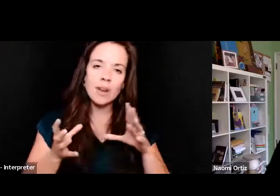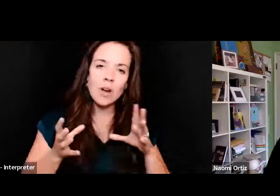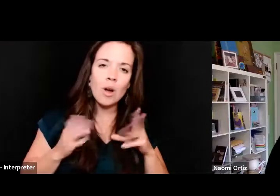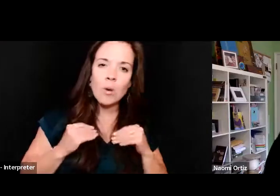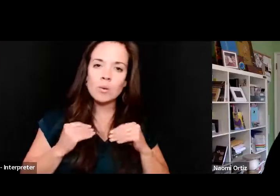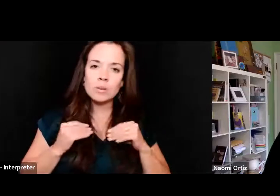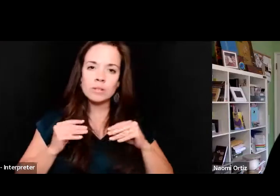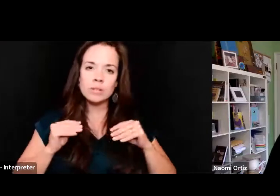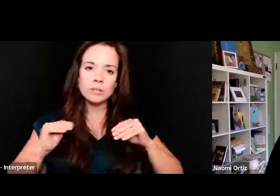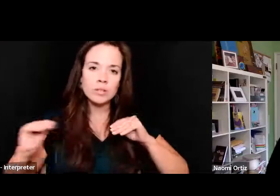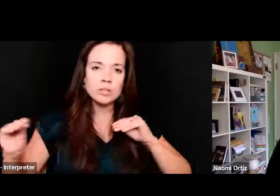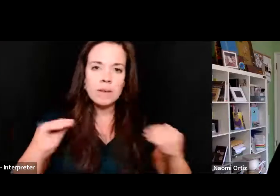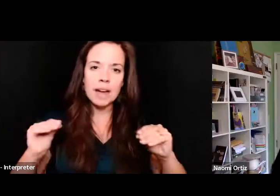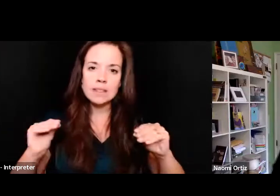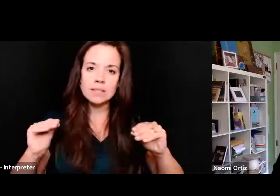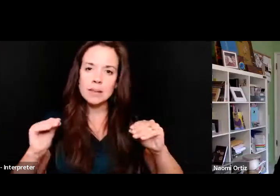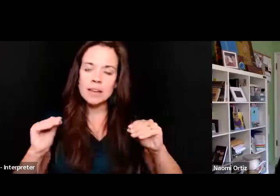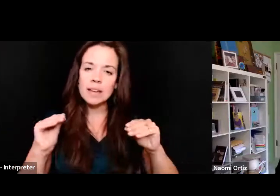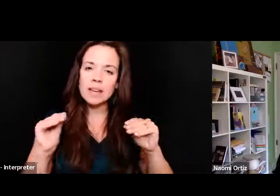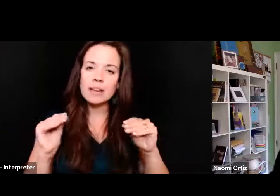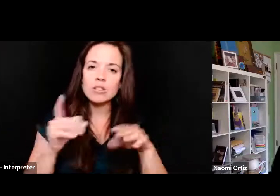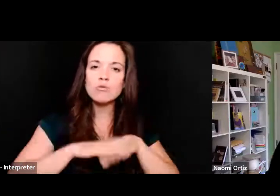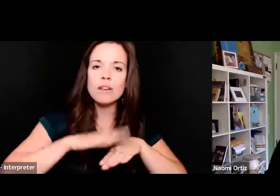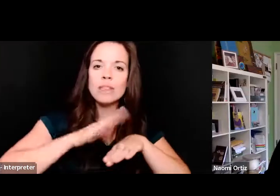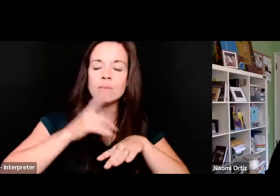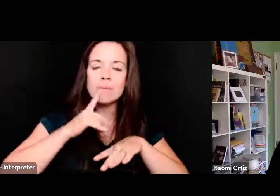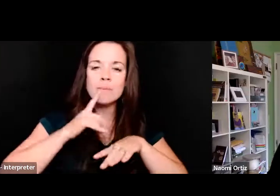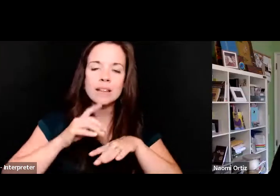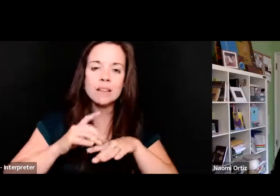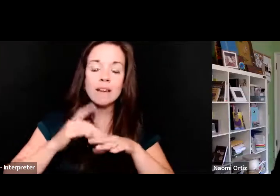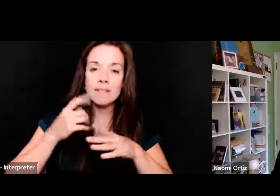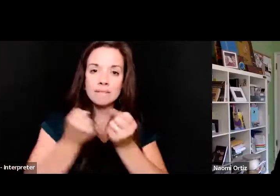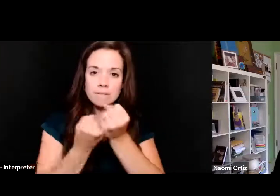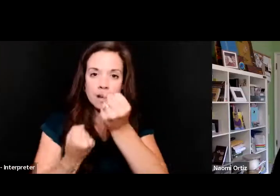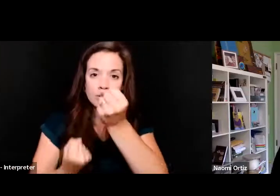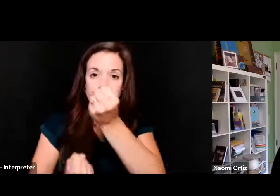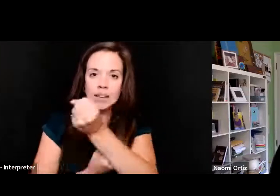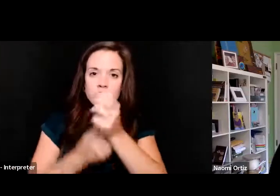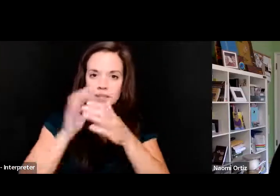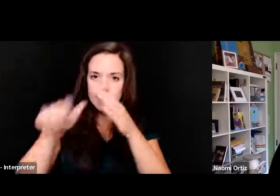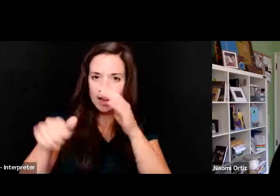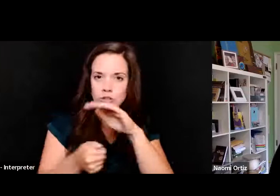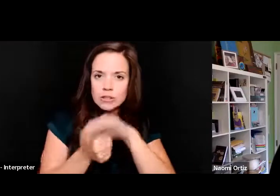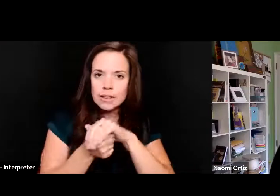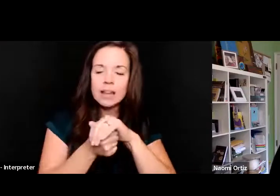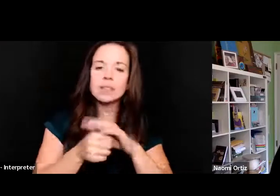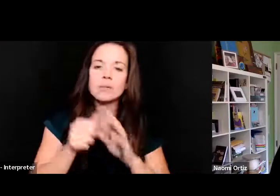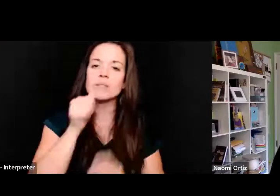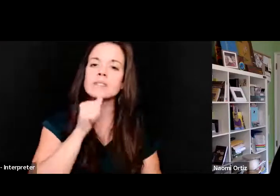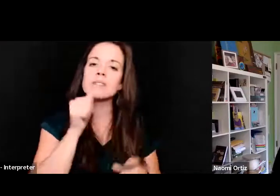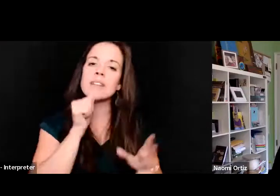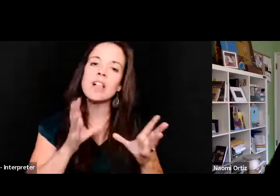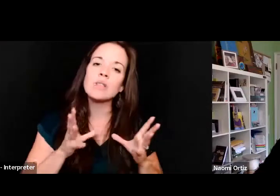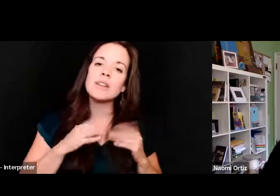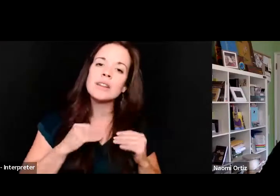rhythmic vibrations to unearth the foundation underneath, which was tolerated before.